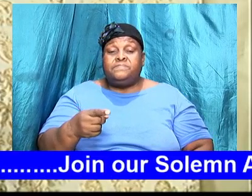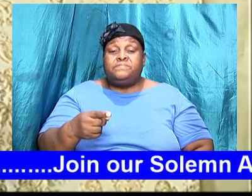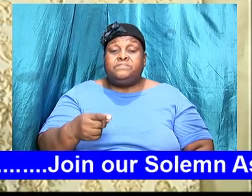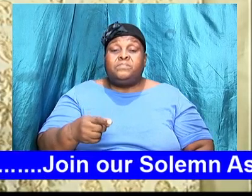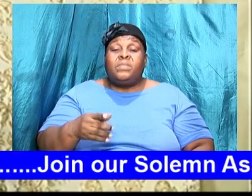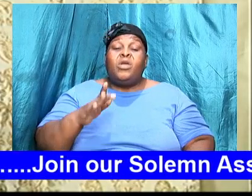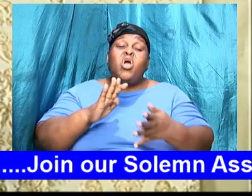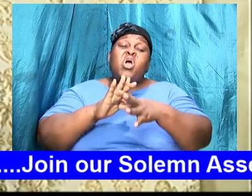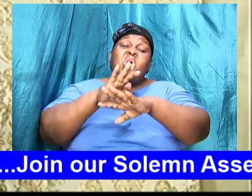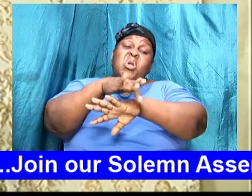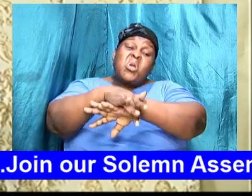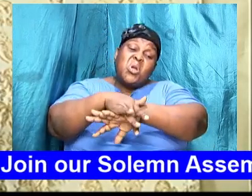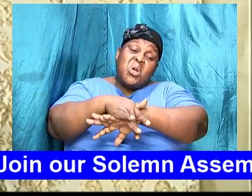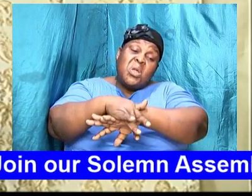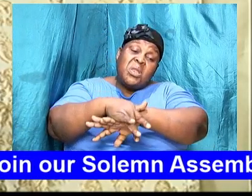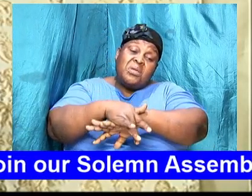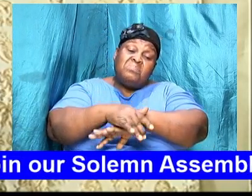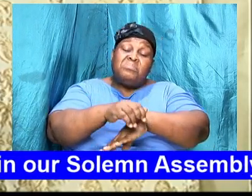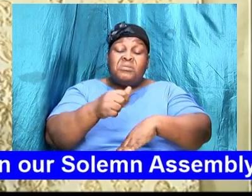early the next morning